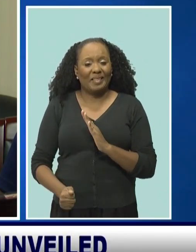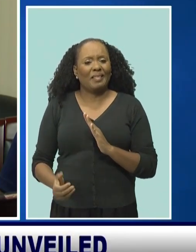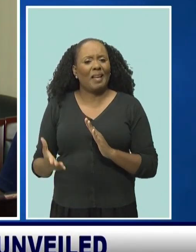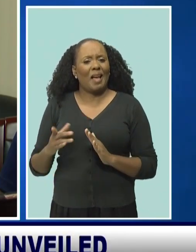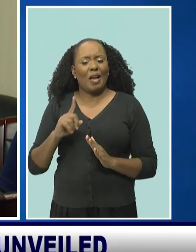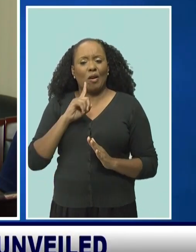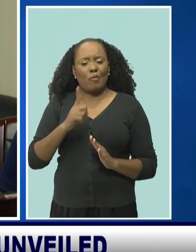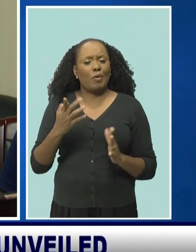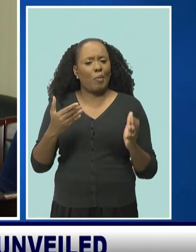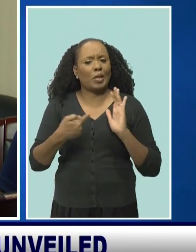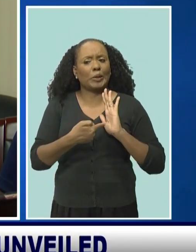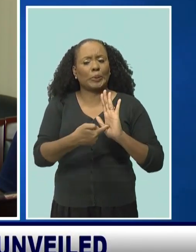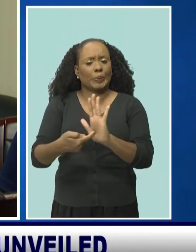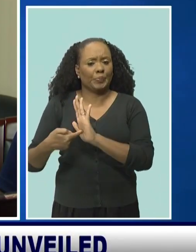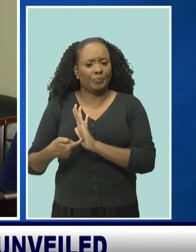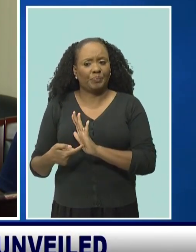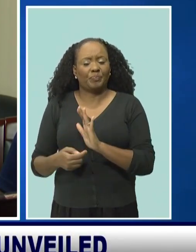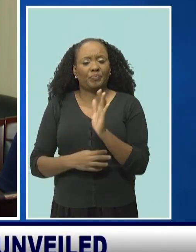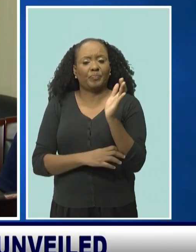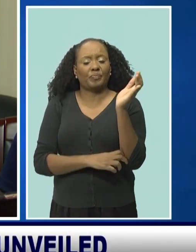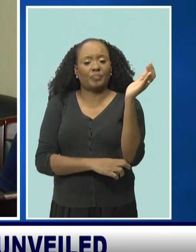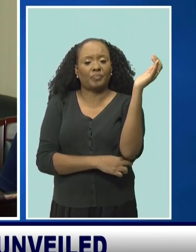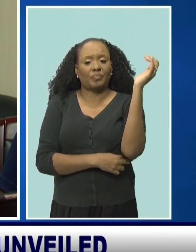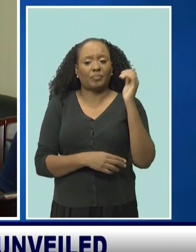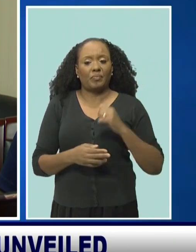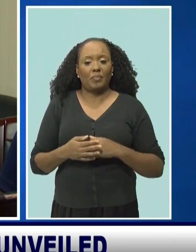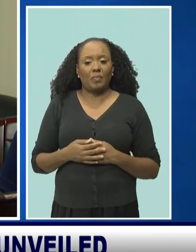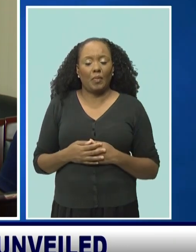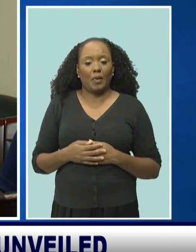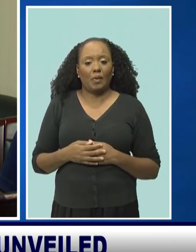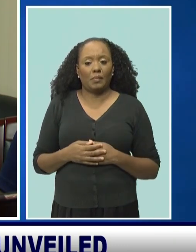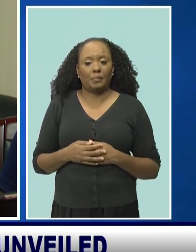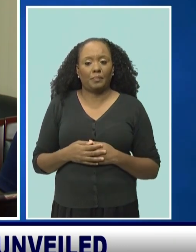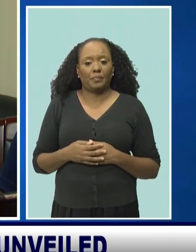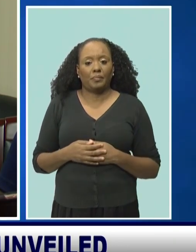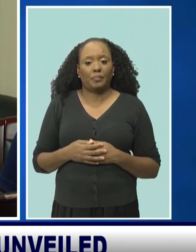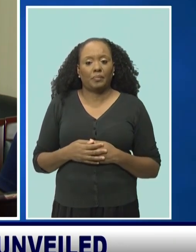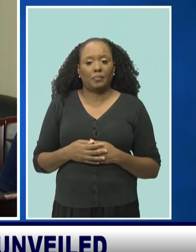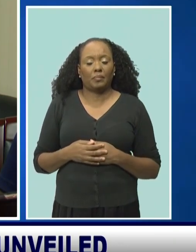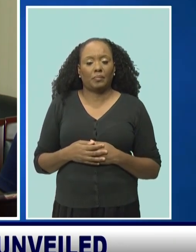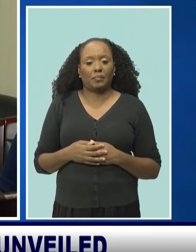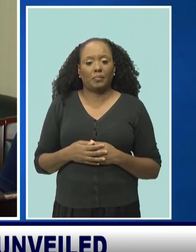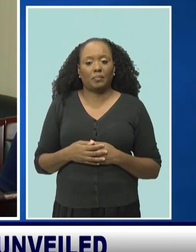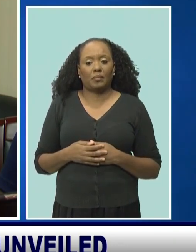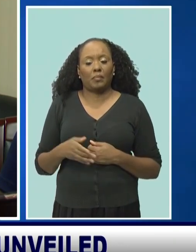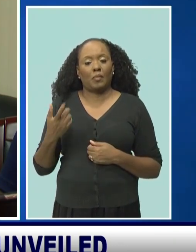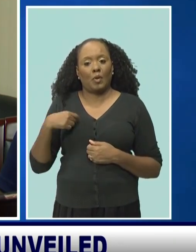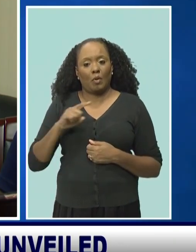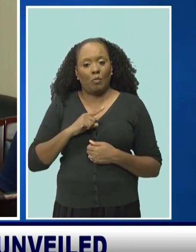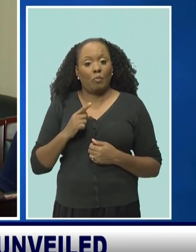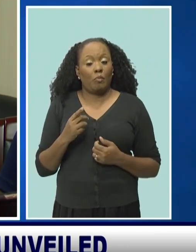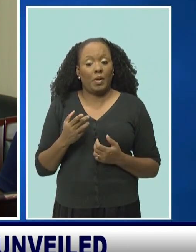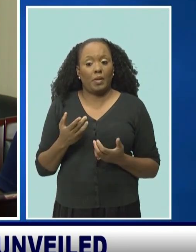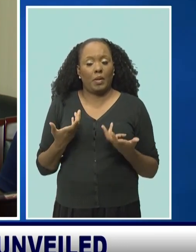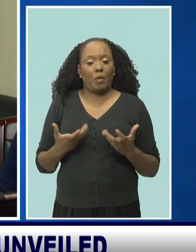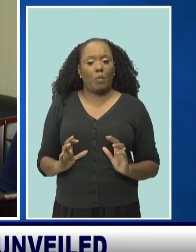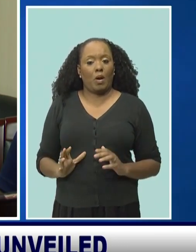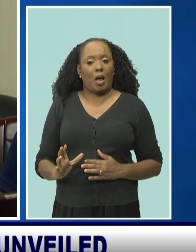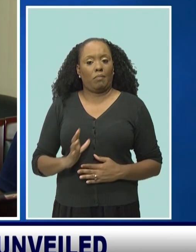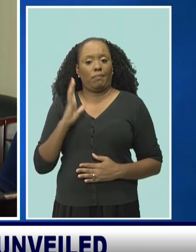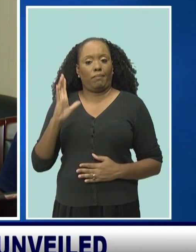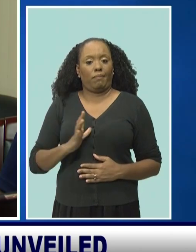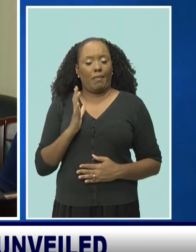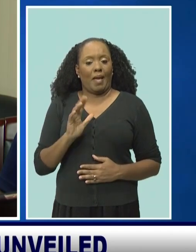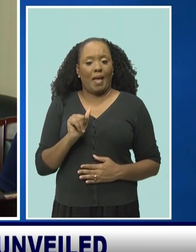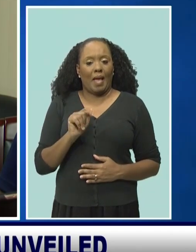to showcase them. We have sought, though, to identify a developing athlete as opposed to an elite athlete.